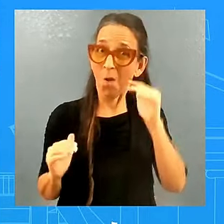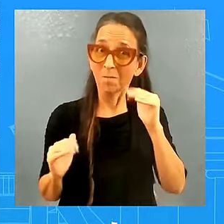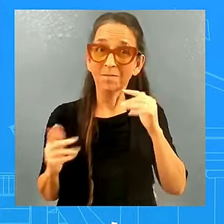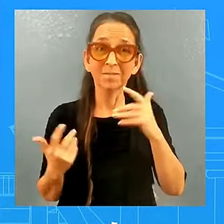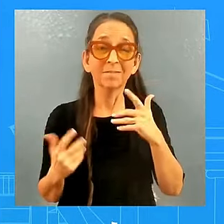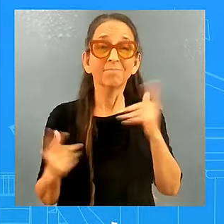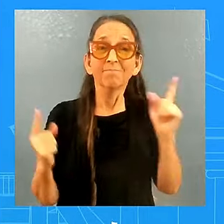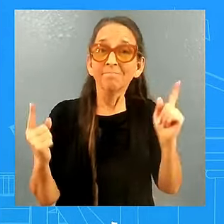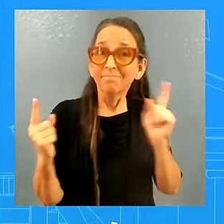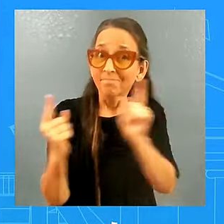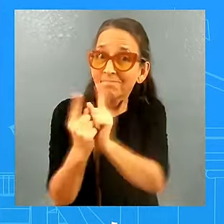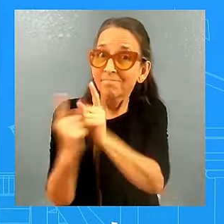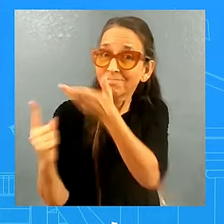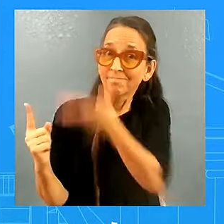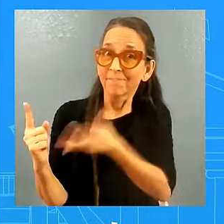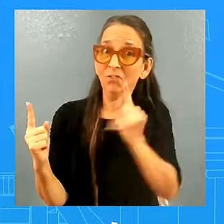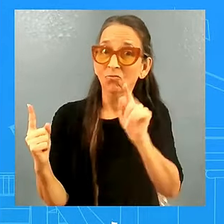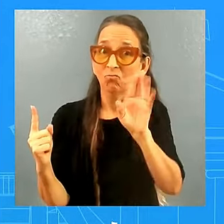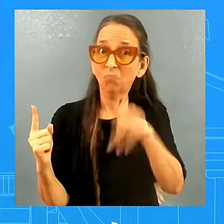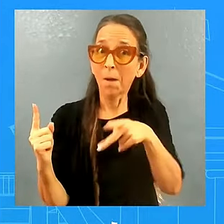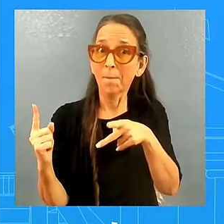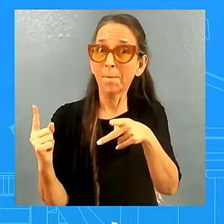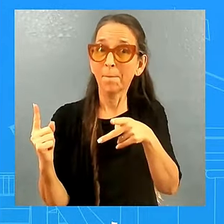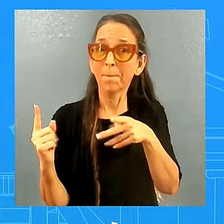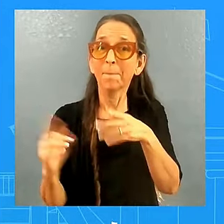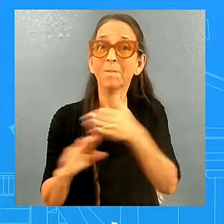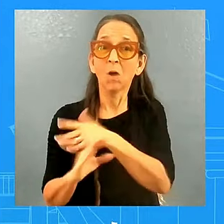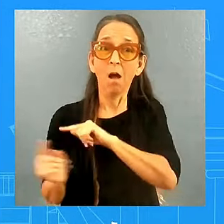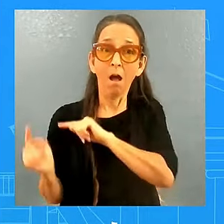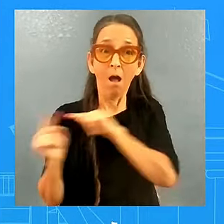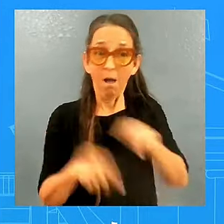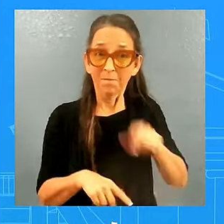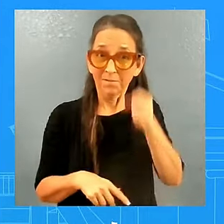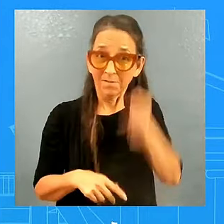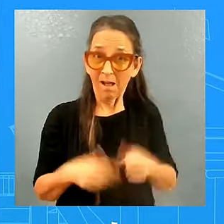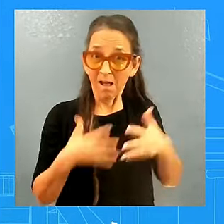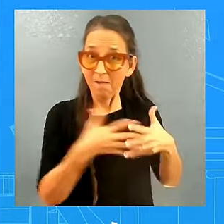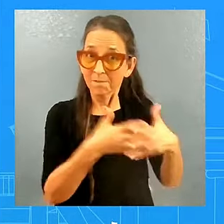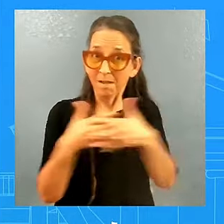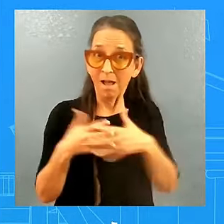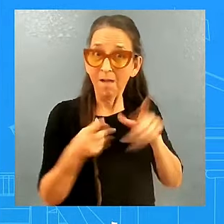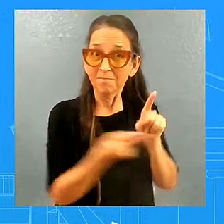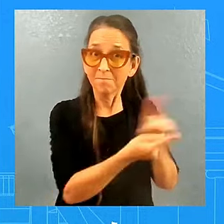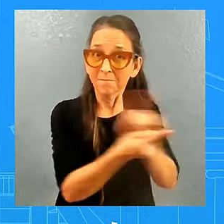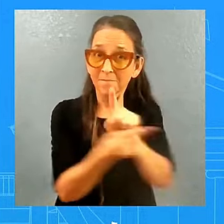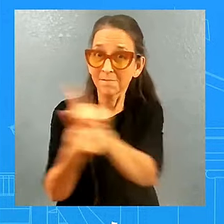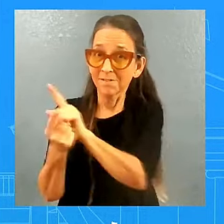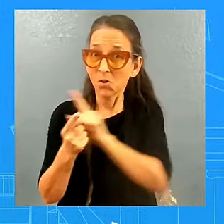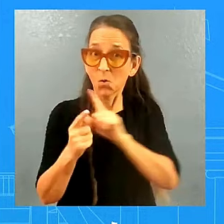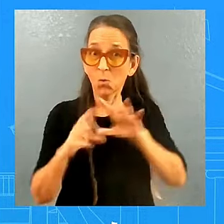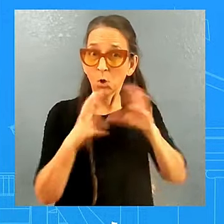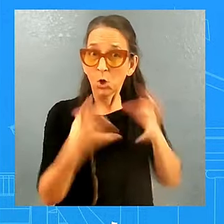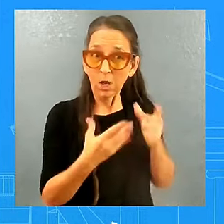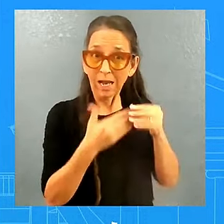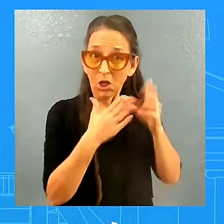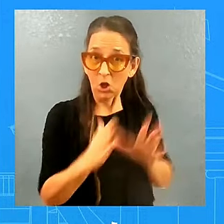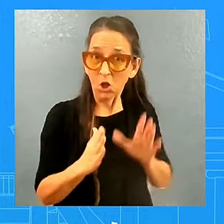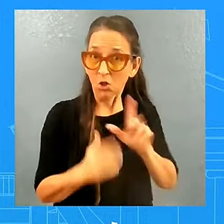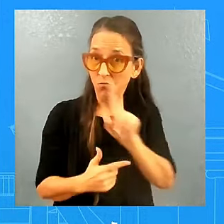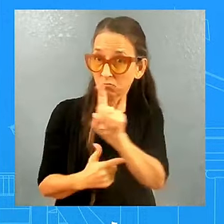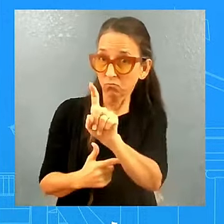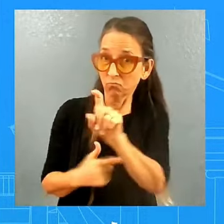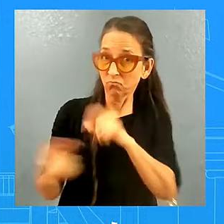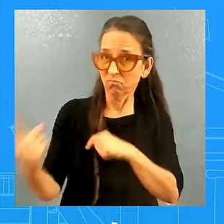I can tell you, it'll be in the near future. We have to, we're going to work that out. Our, certainly his staff is going to work with the staff of